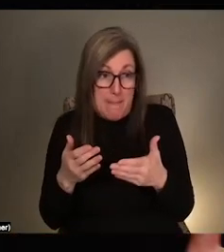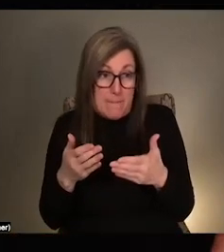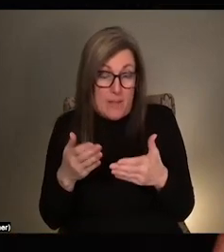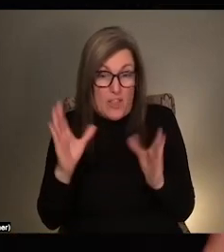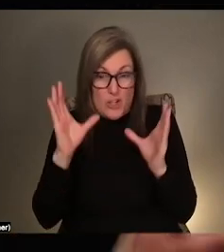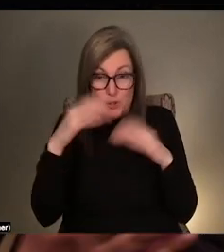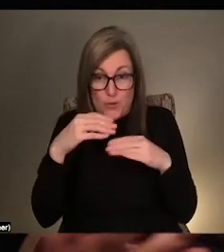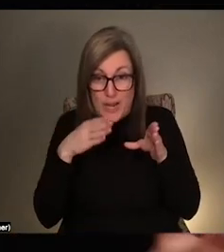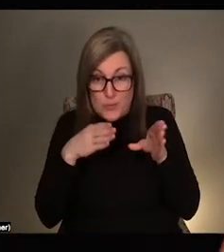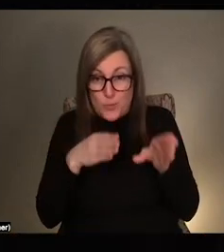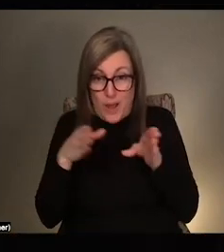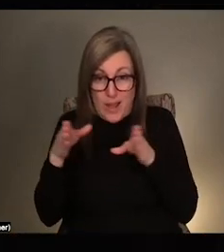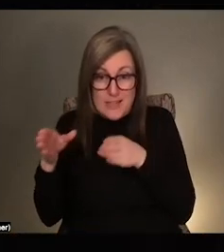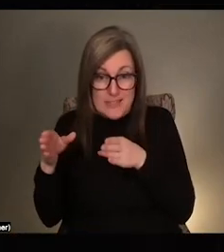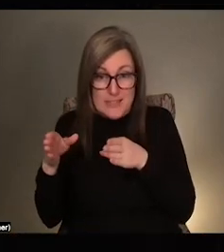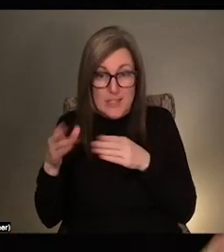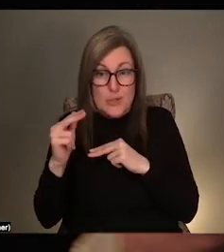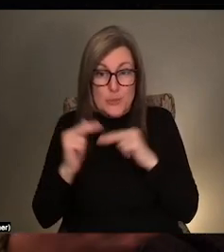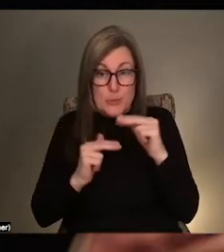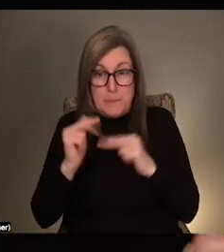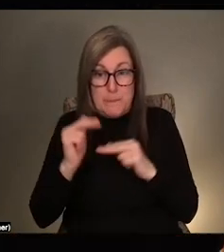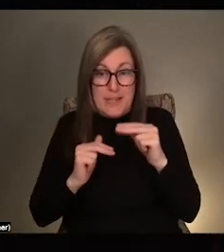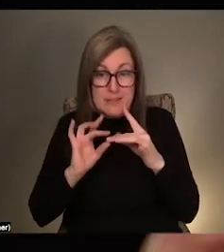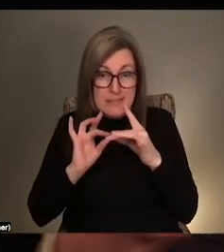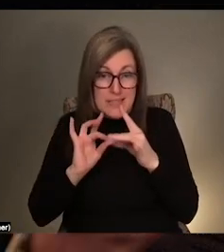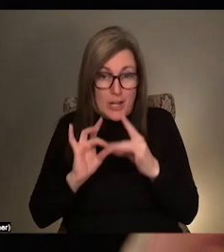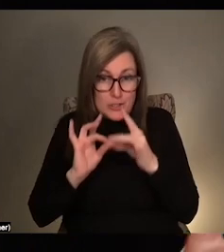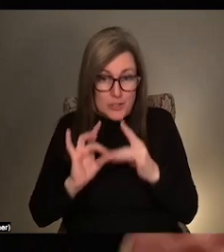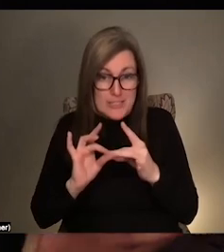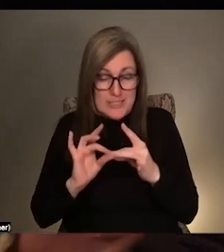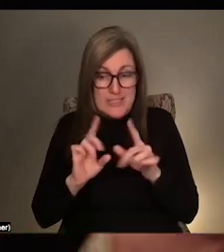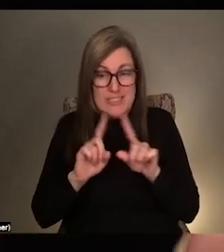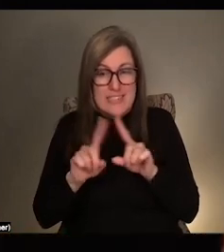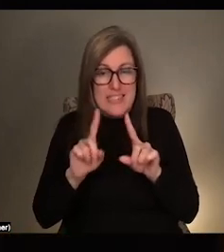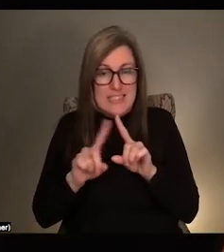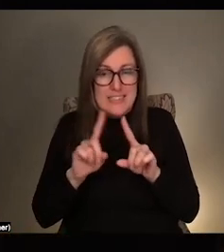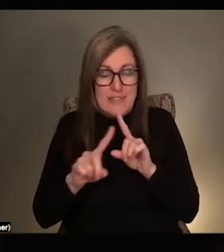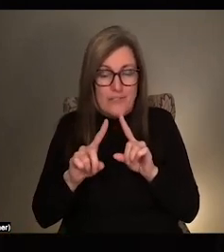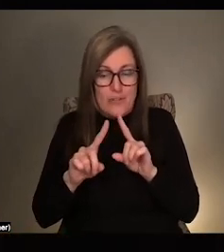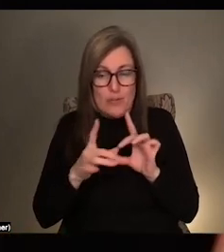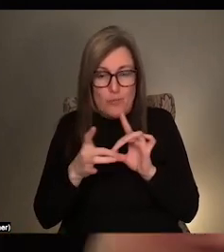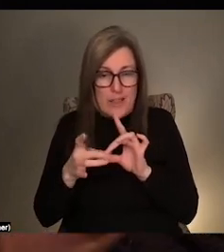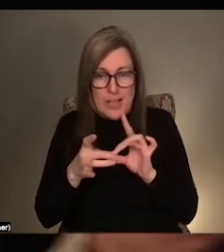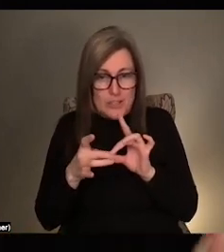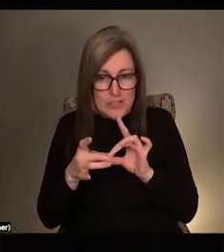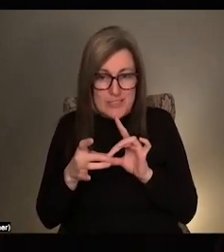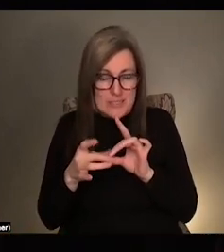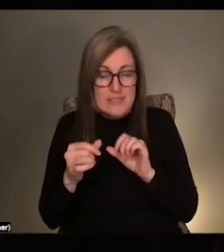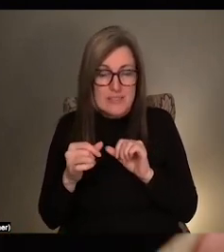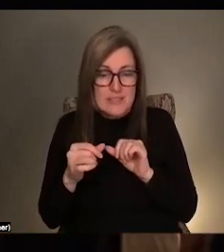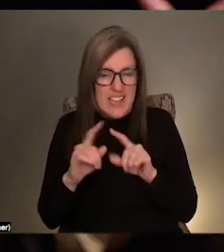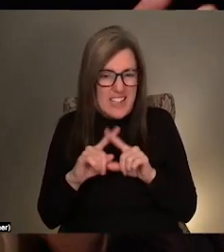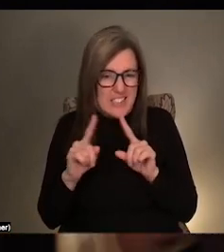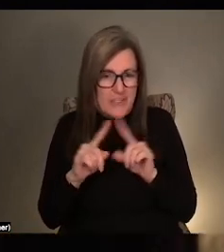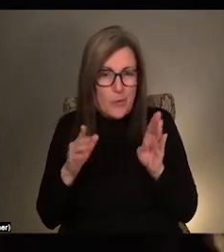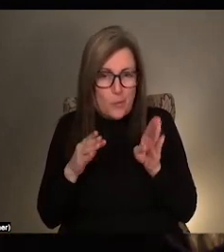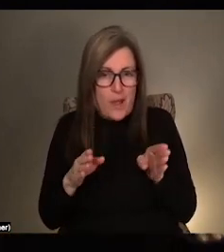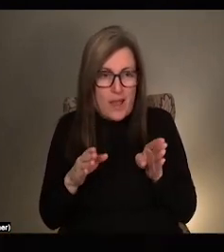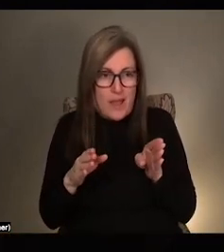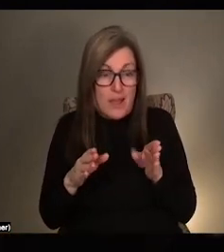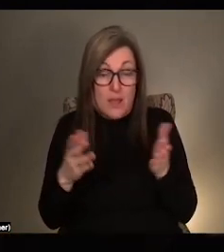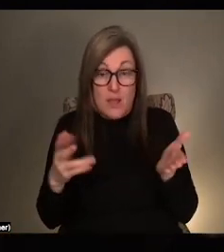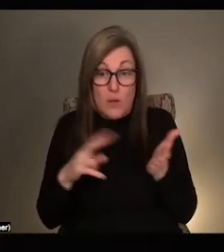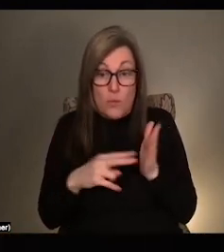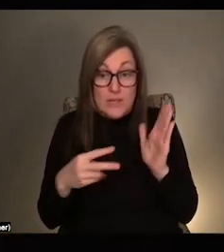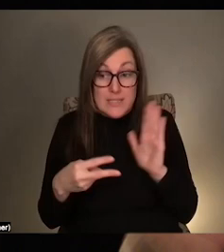ways to build the kinds of connections, the kinds of modes of relation that we might have in live performance in a different way? Like, does it mean to